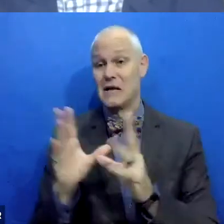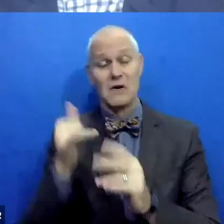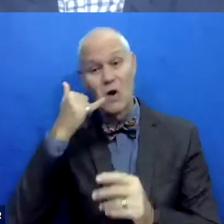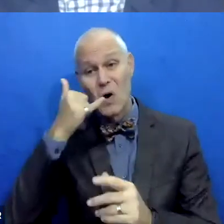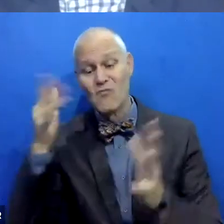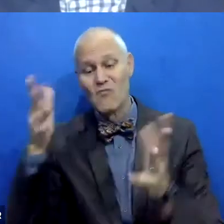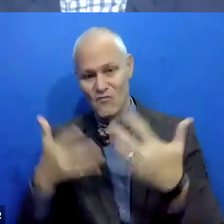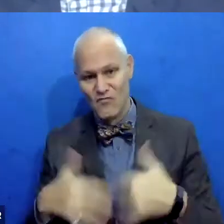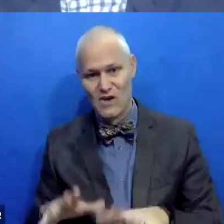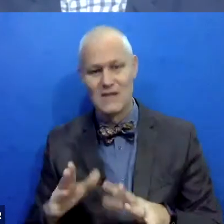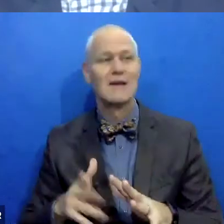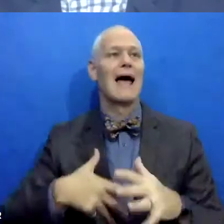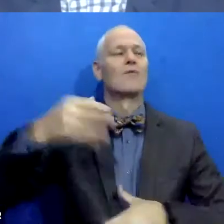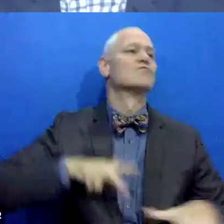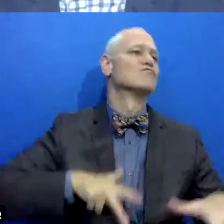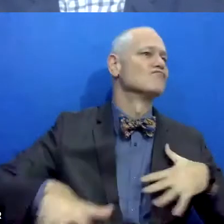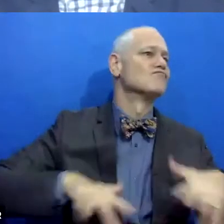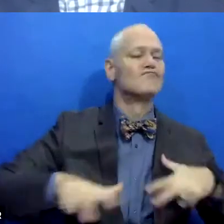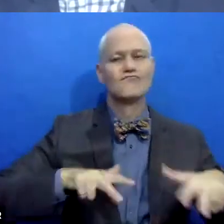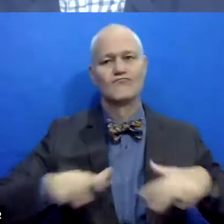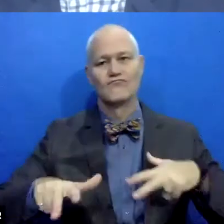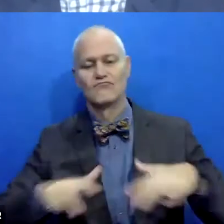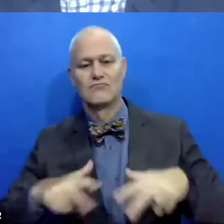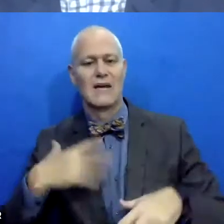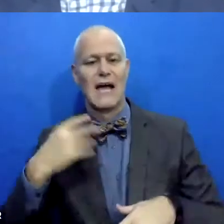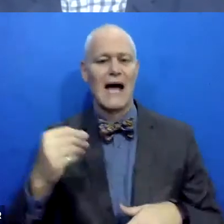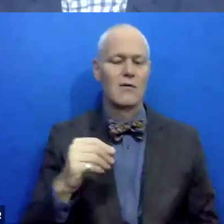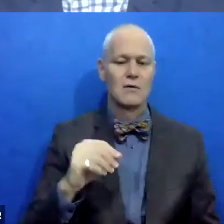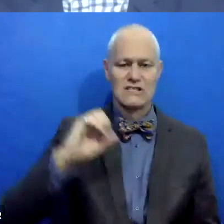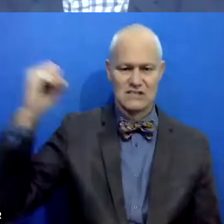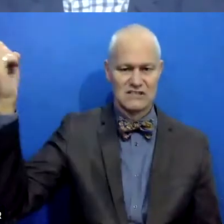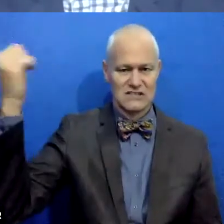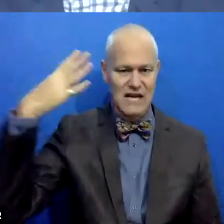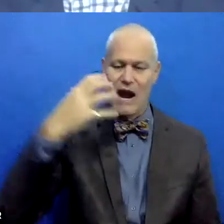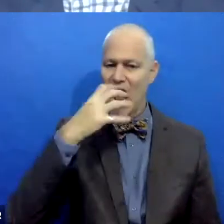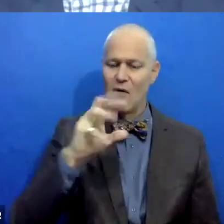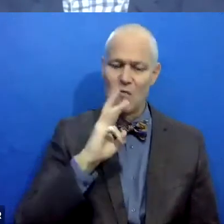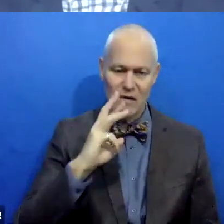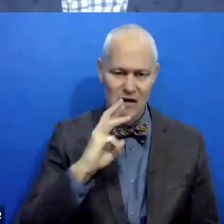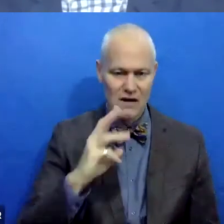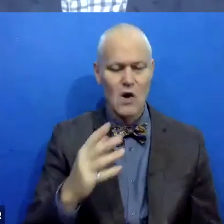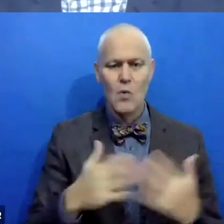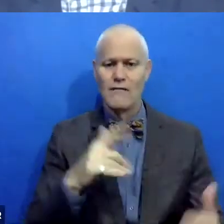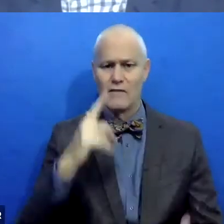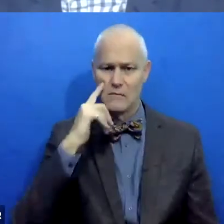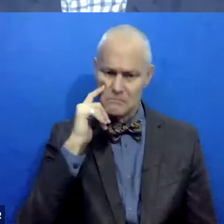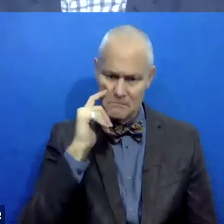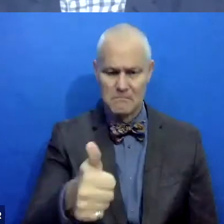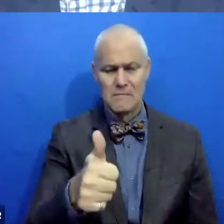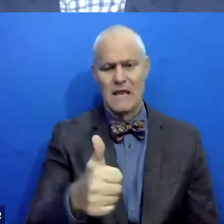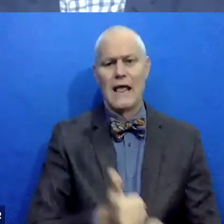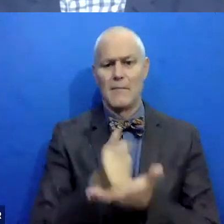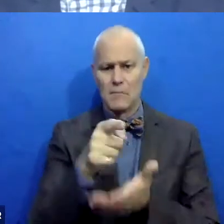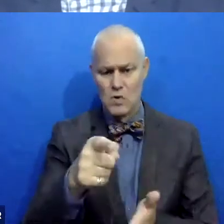I get, I go for a walk around, um, you long, hot showers, just really what, what works for you, what soothes, you know, your